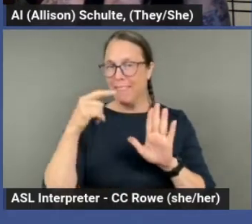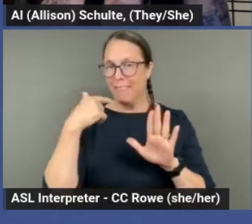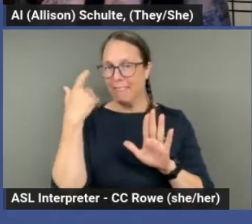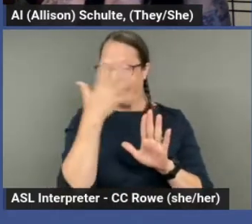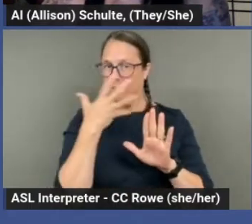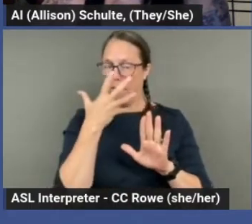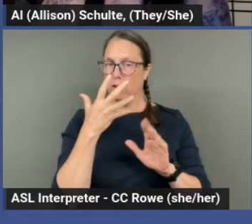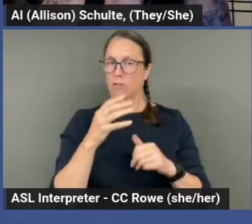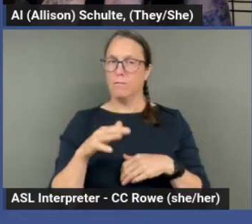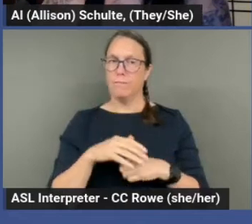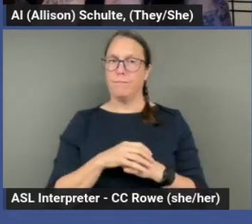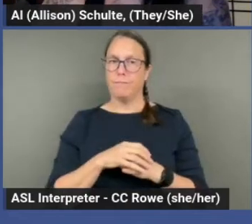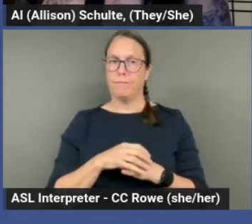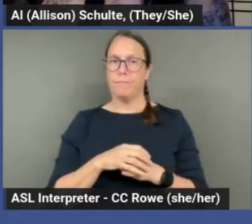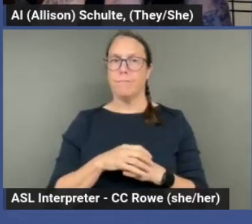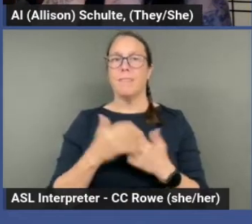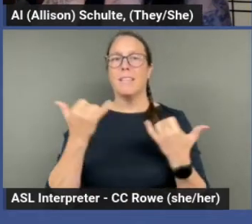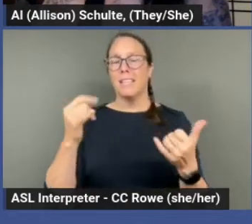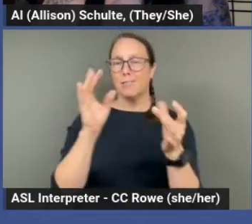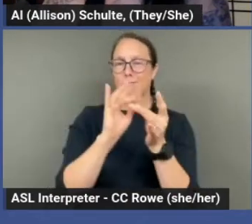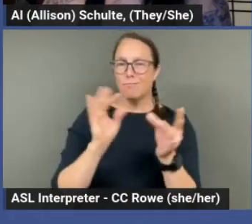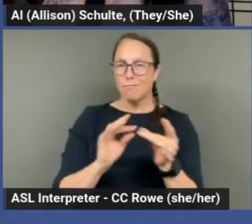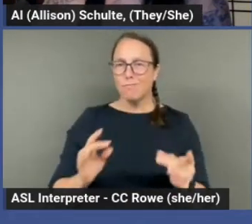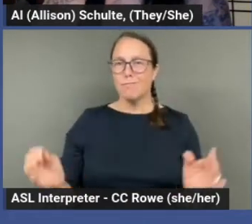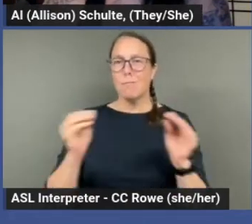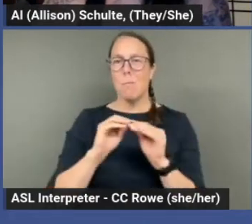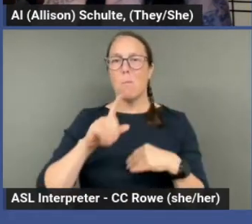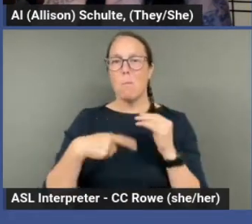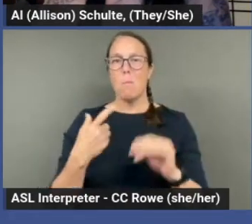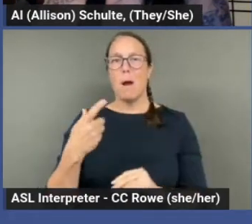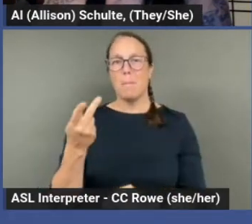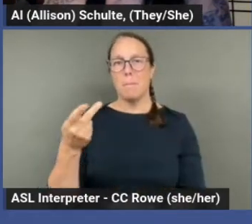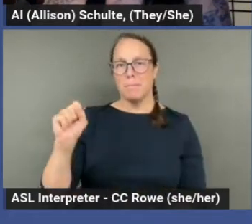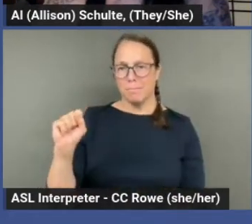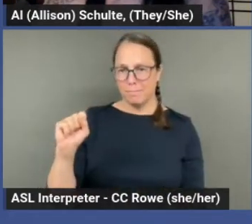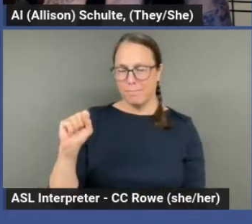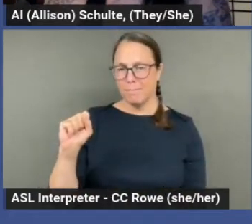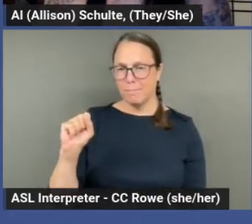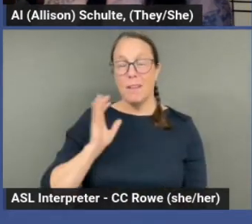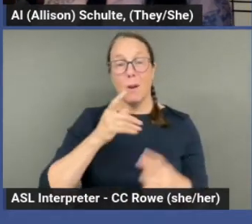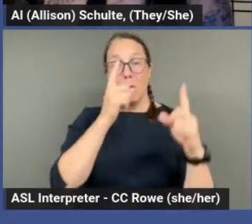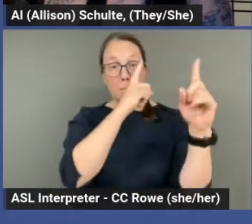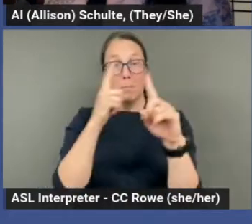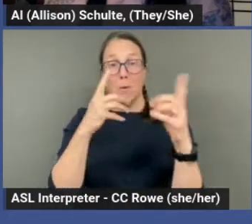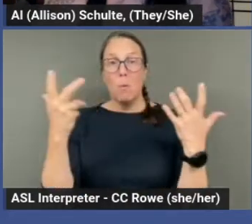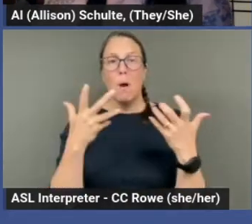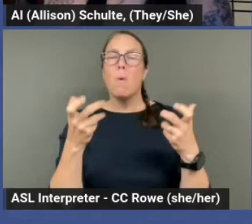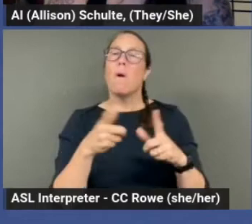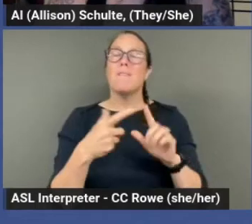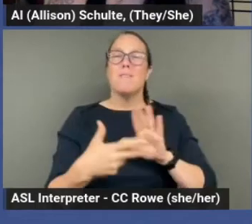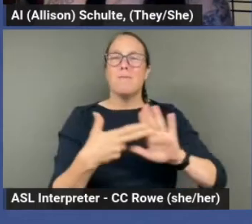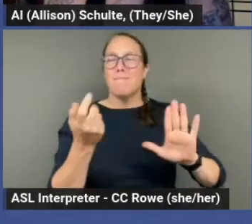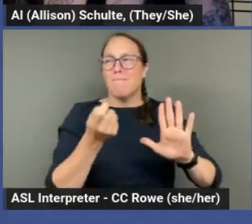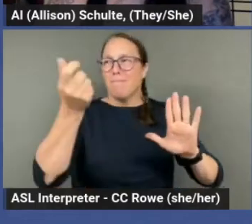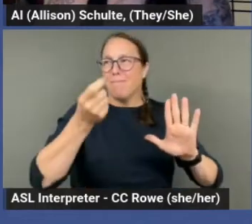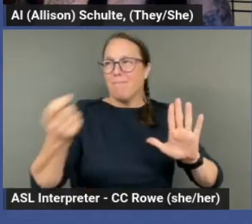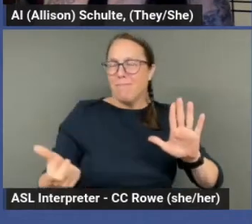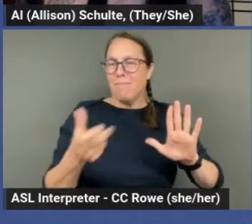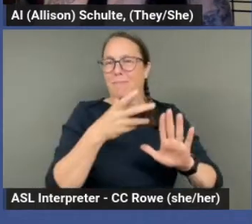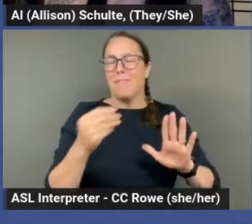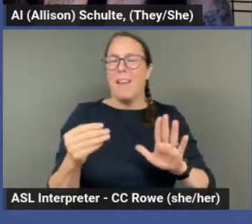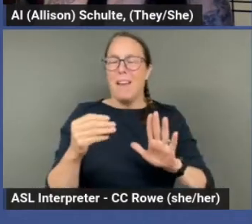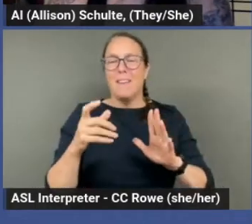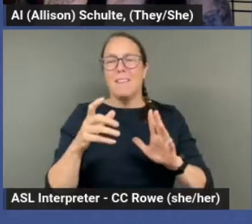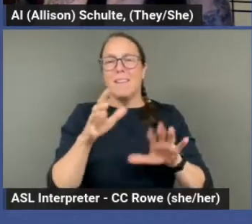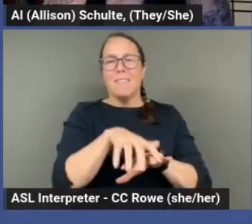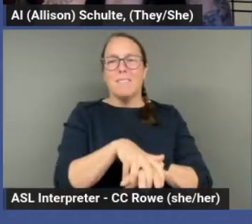And this is a little more info about Pelvic Sanctuary. Our mission is to destigmatize and decolonize pelvic